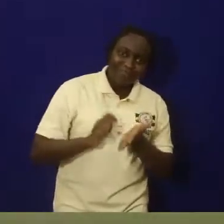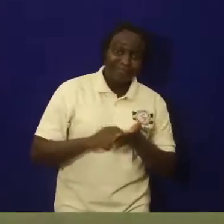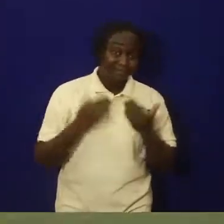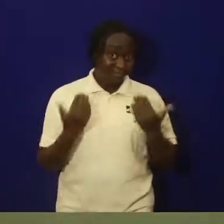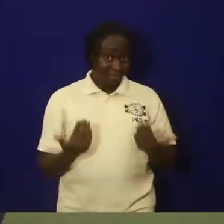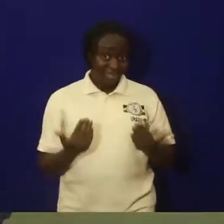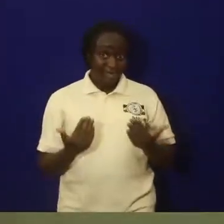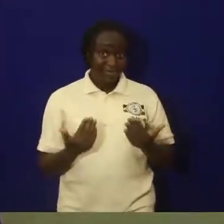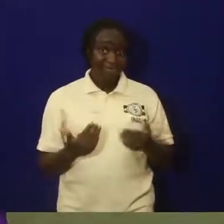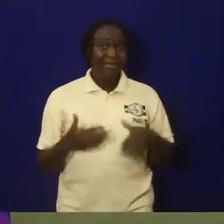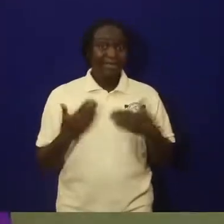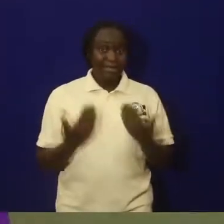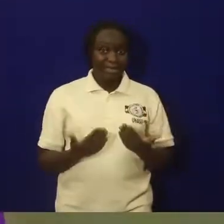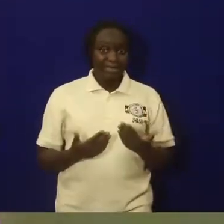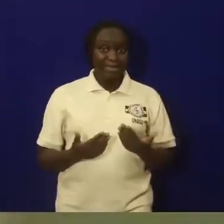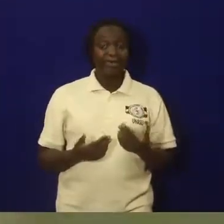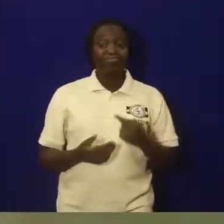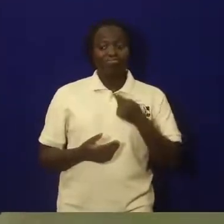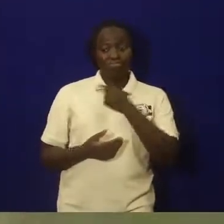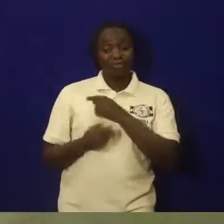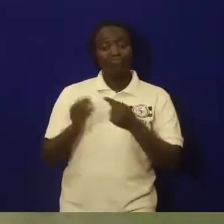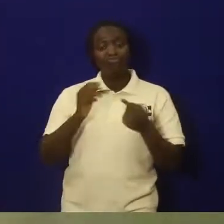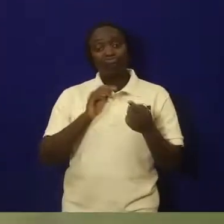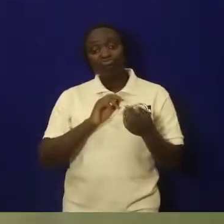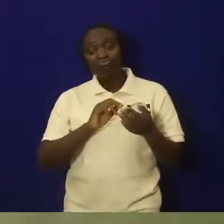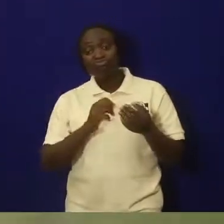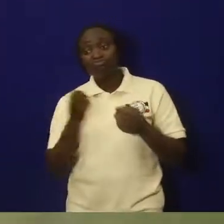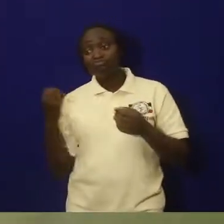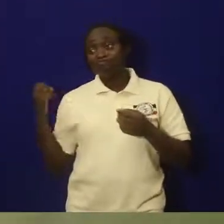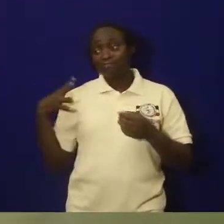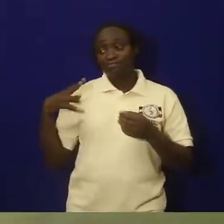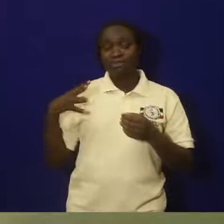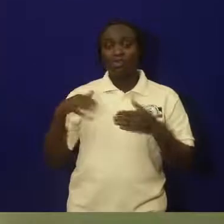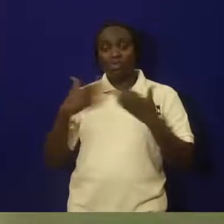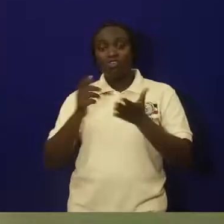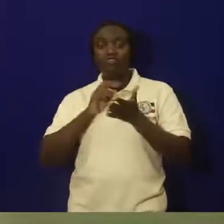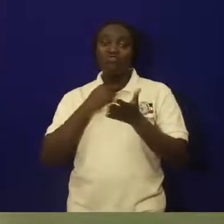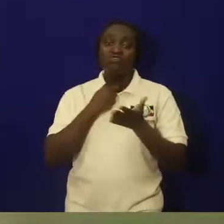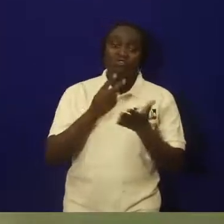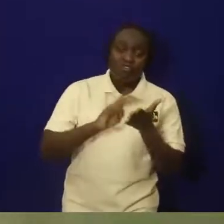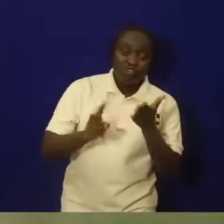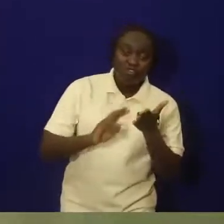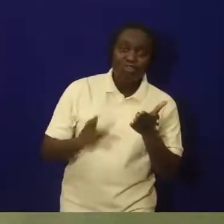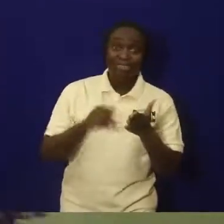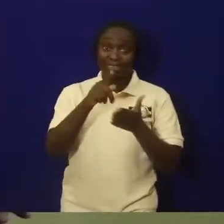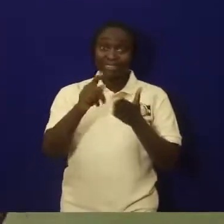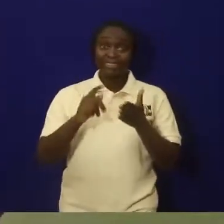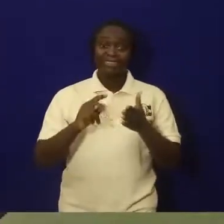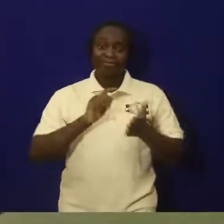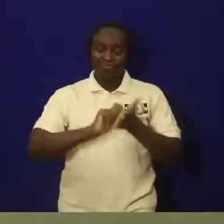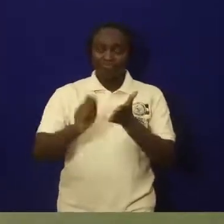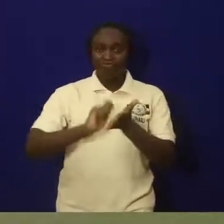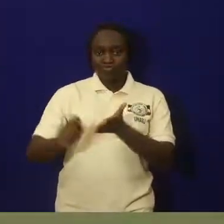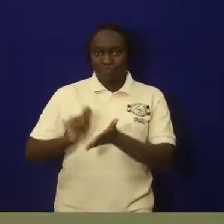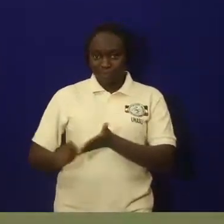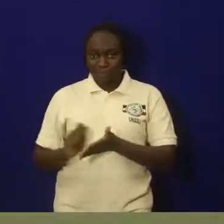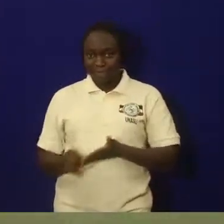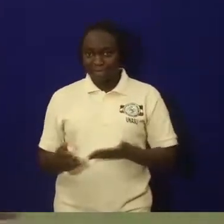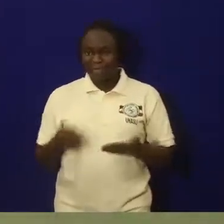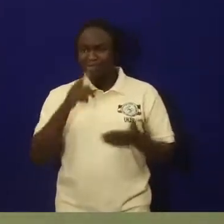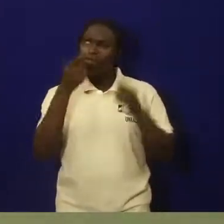this exercise, am going to read the questions. And we are going to write the answers. Or